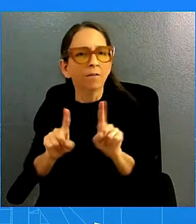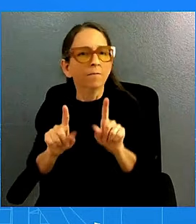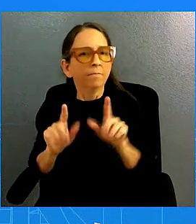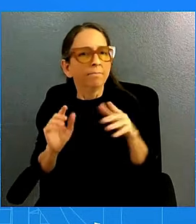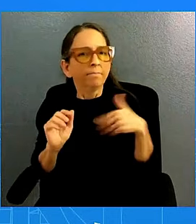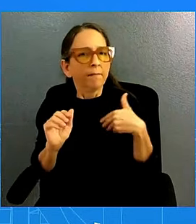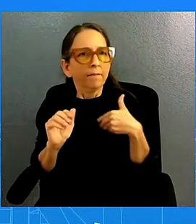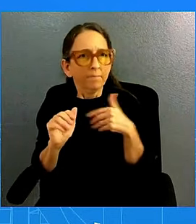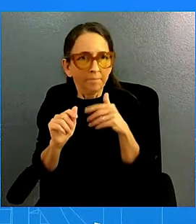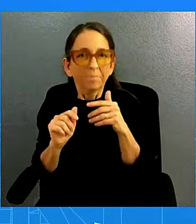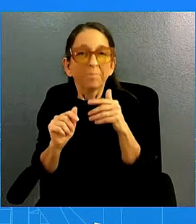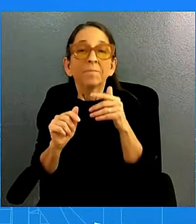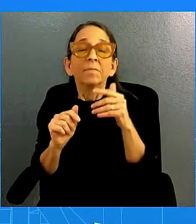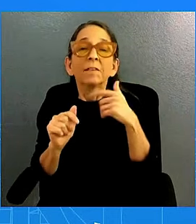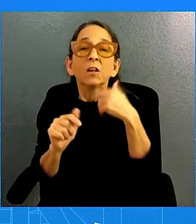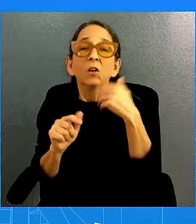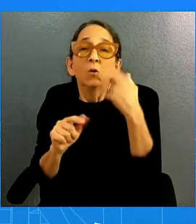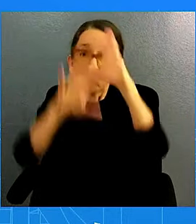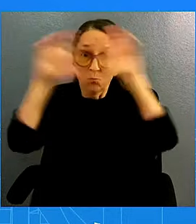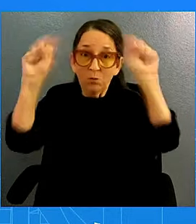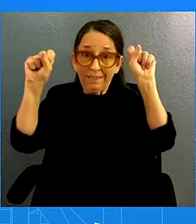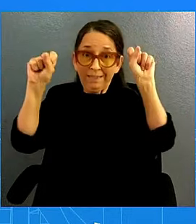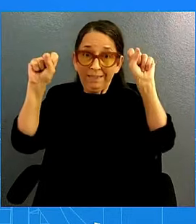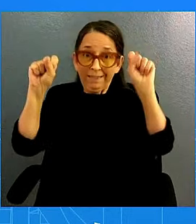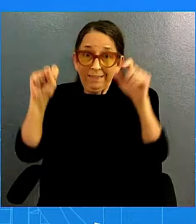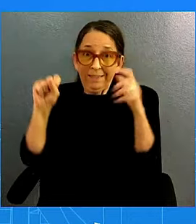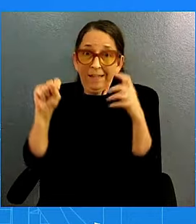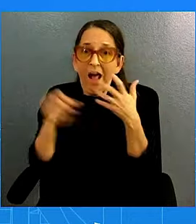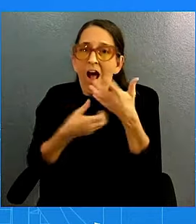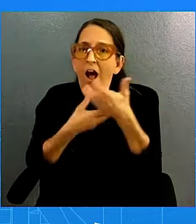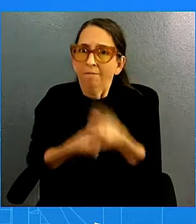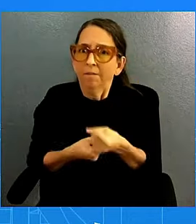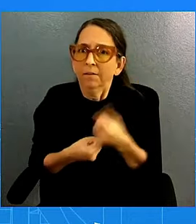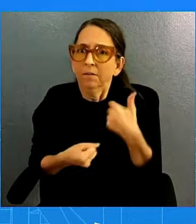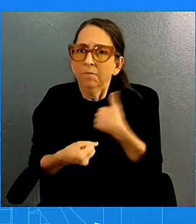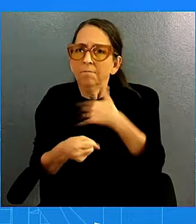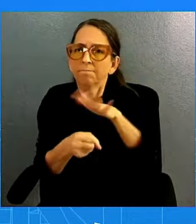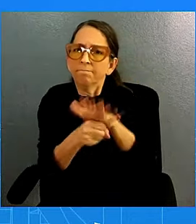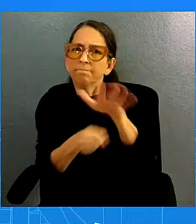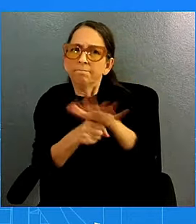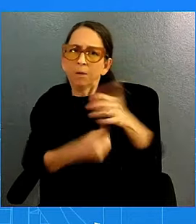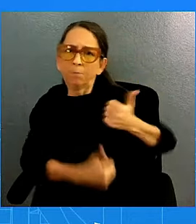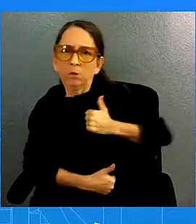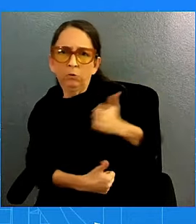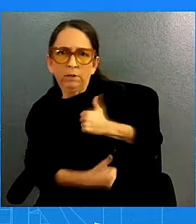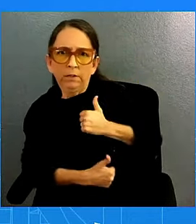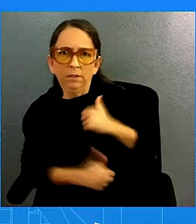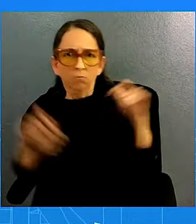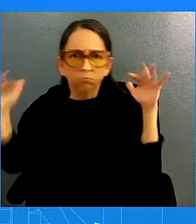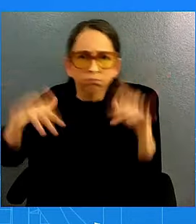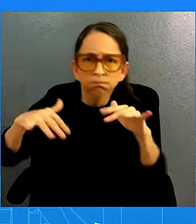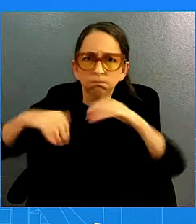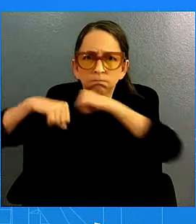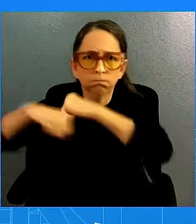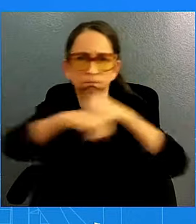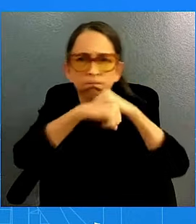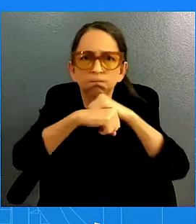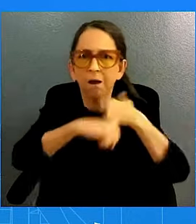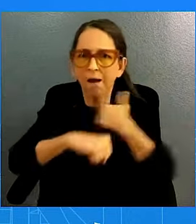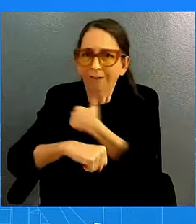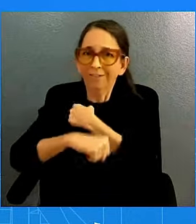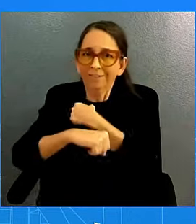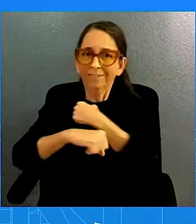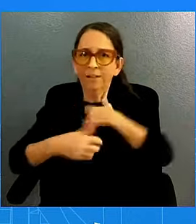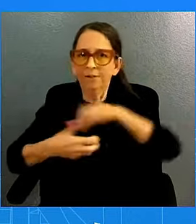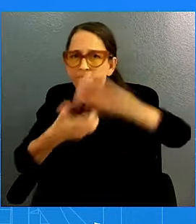we maintain sufficient military capability in the region to defend our interests and, of course, our allies and partners as appropriate. And just quickly, if may, on